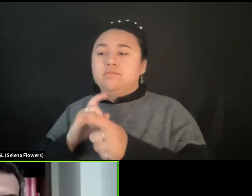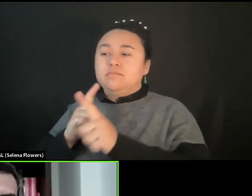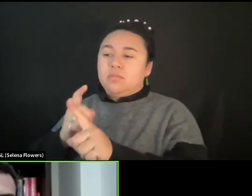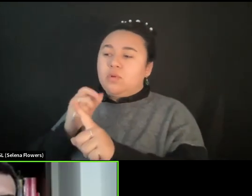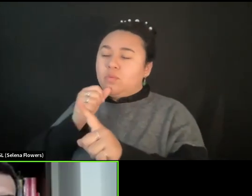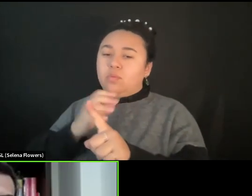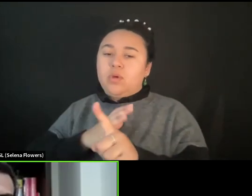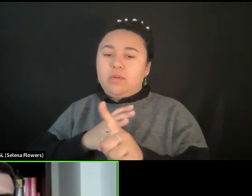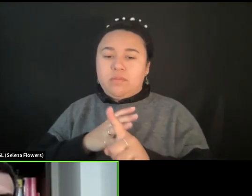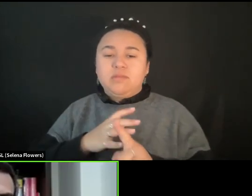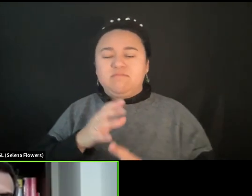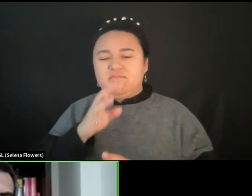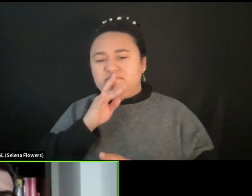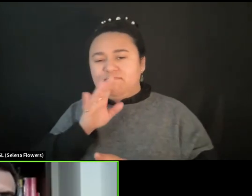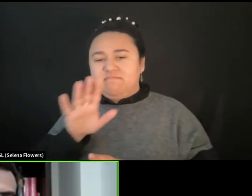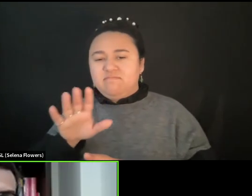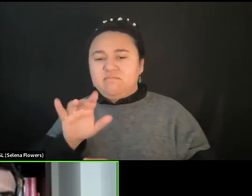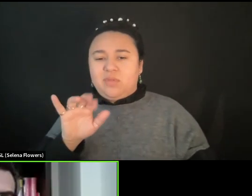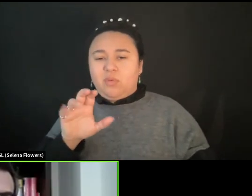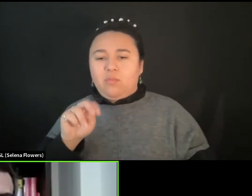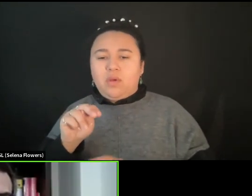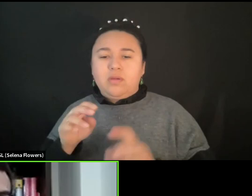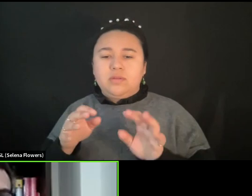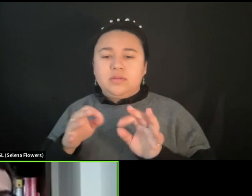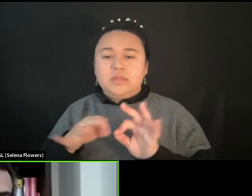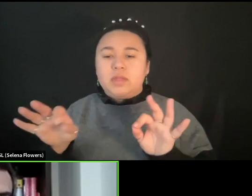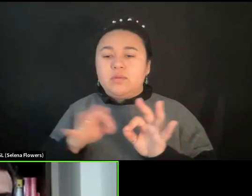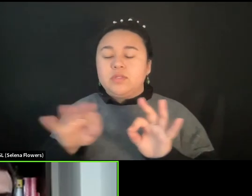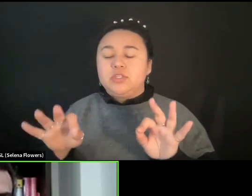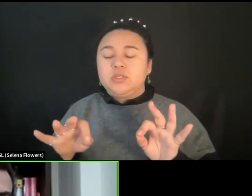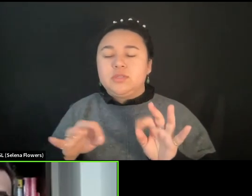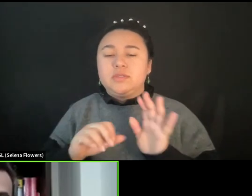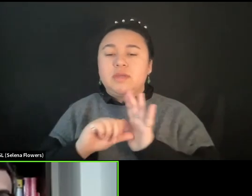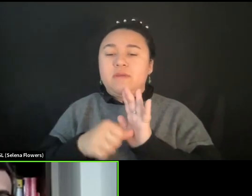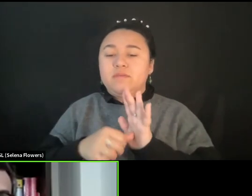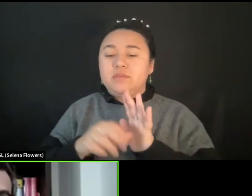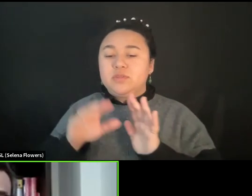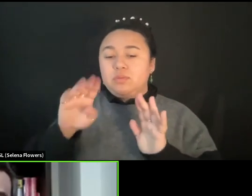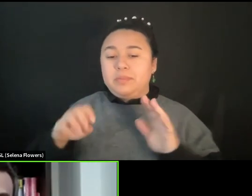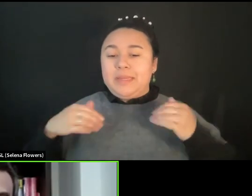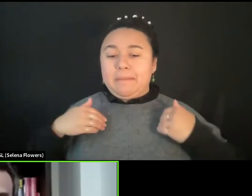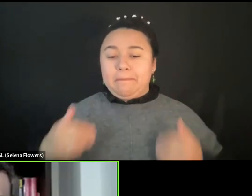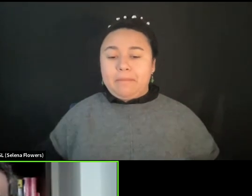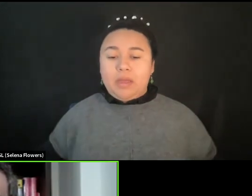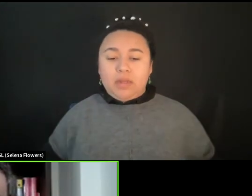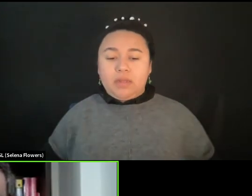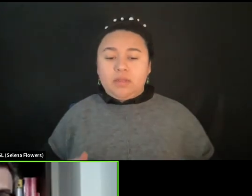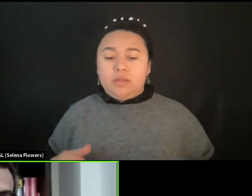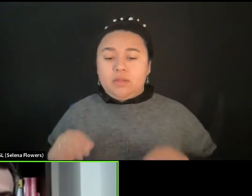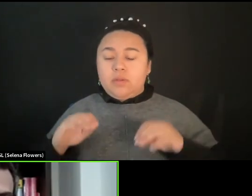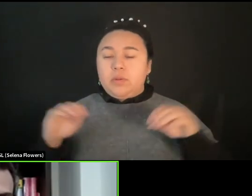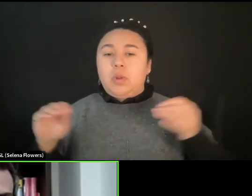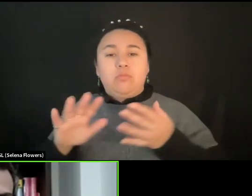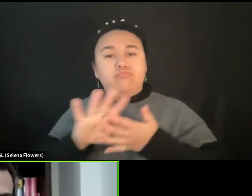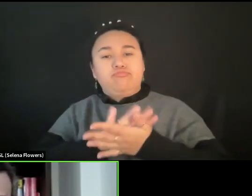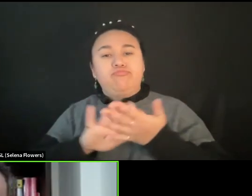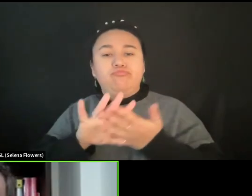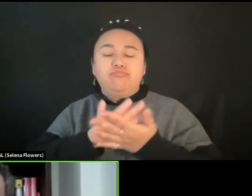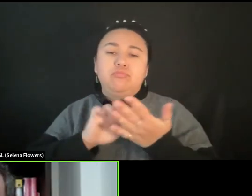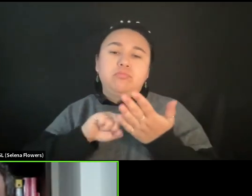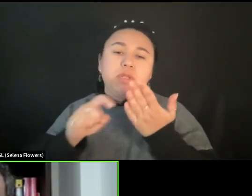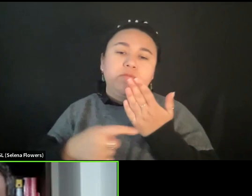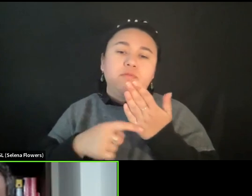And this emphasis on being a body, and that there's no metaphor in being, having your body,